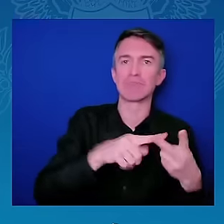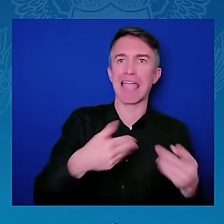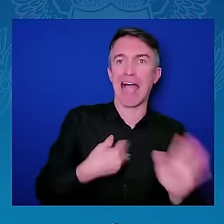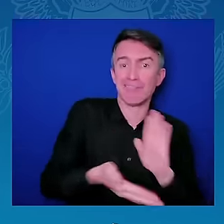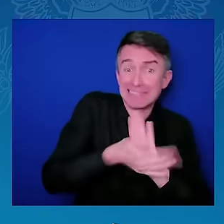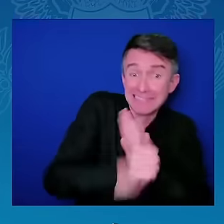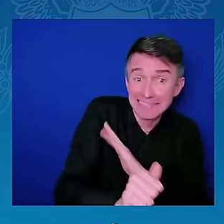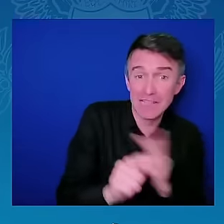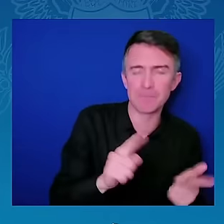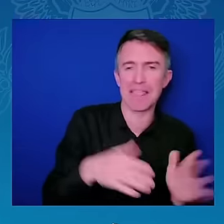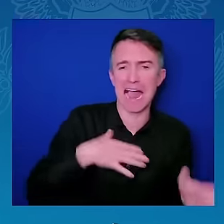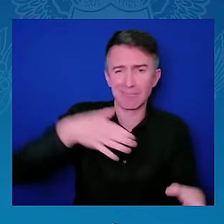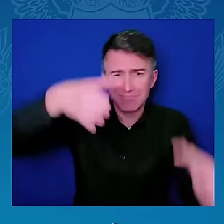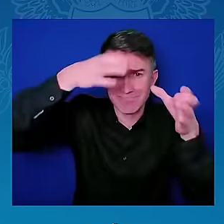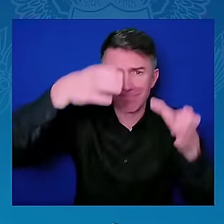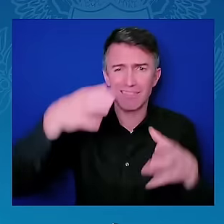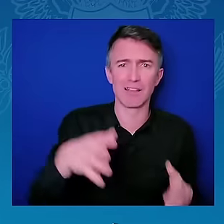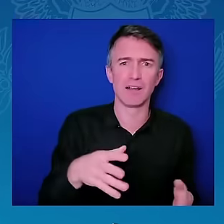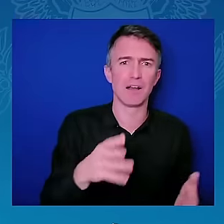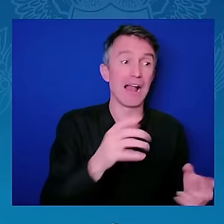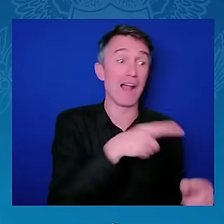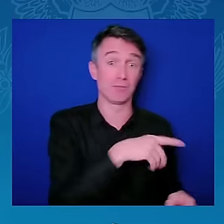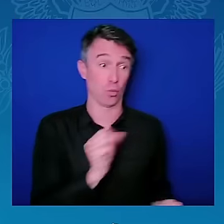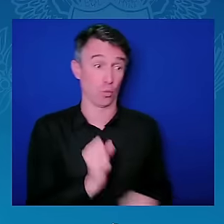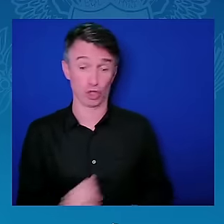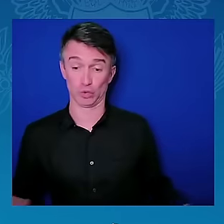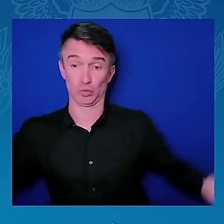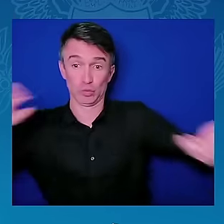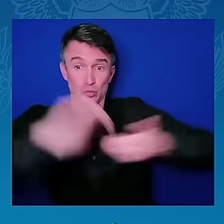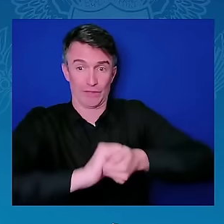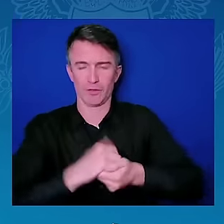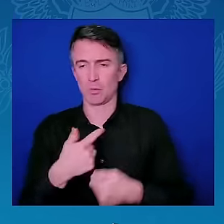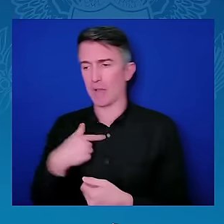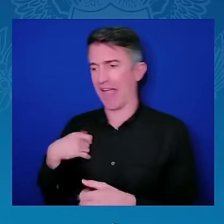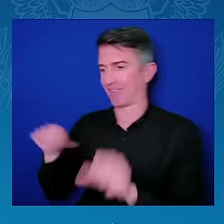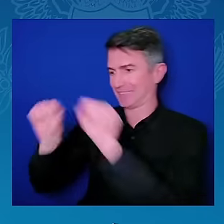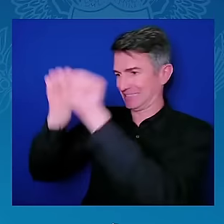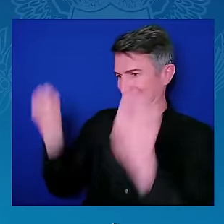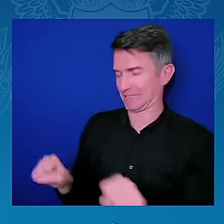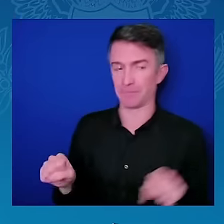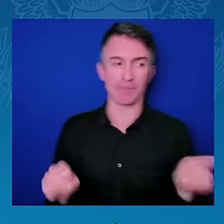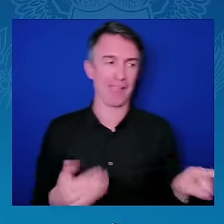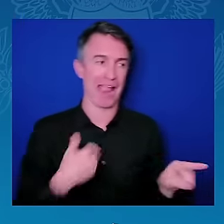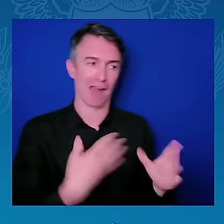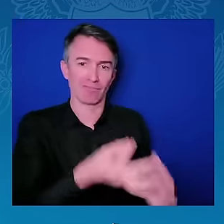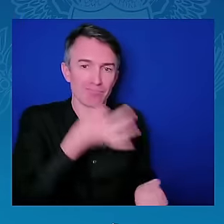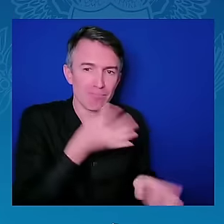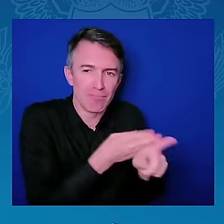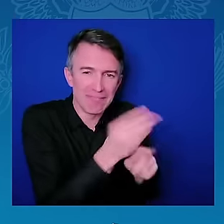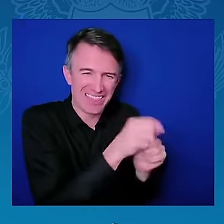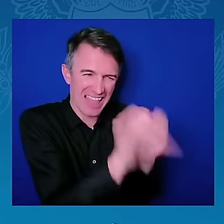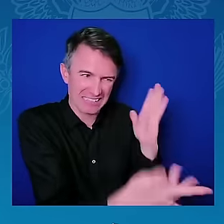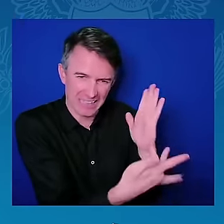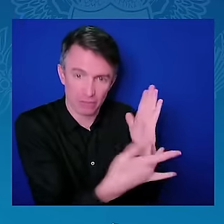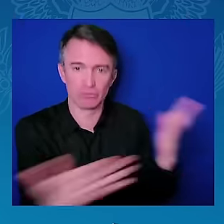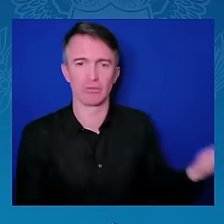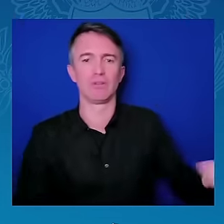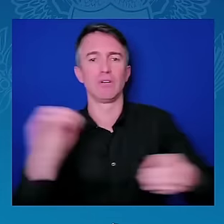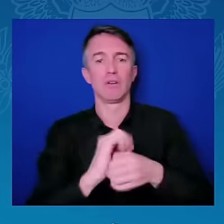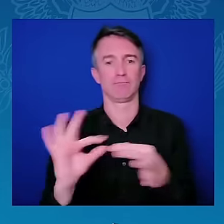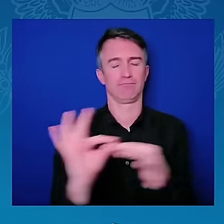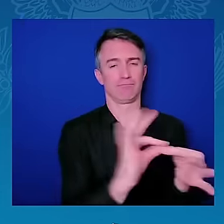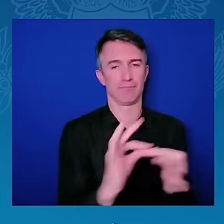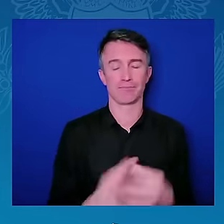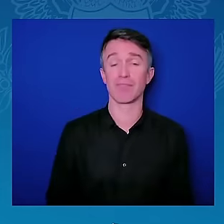this work, for example, in the northern part of Central America. And I can then sit down with world leaders and explain to them that